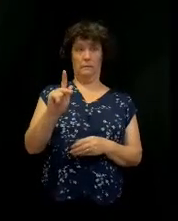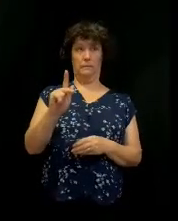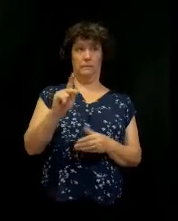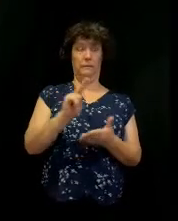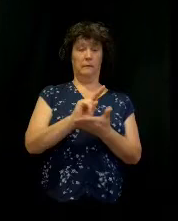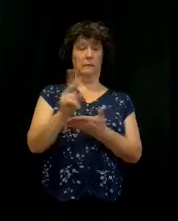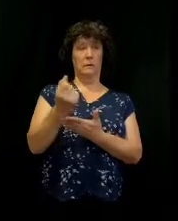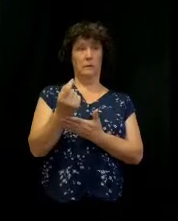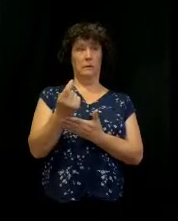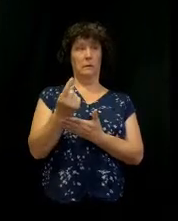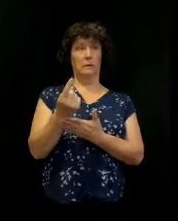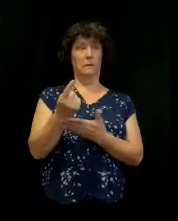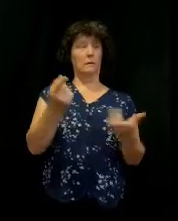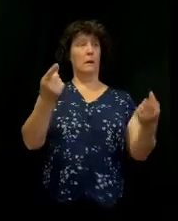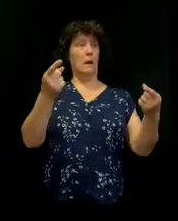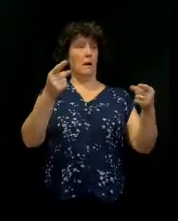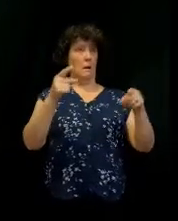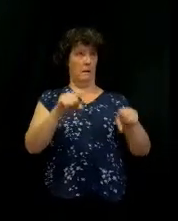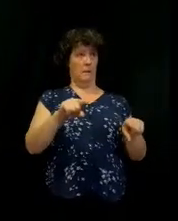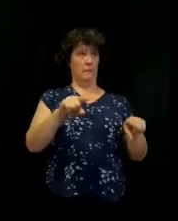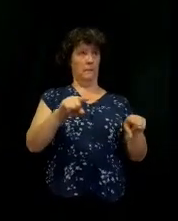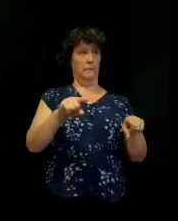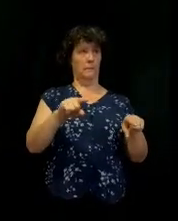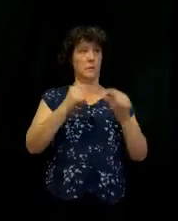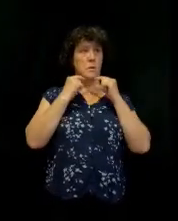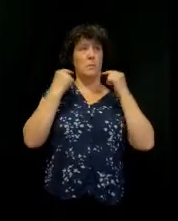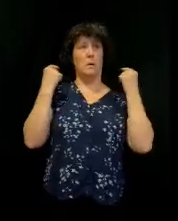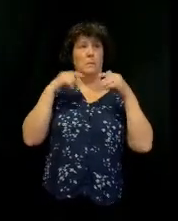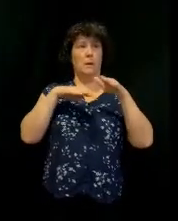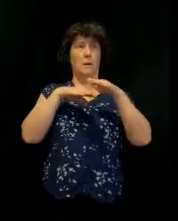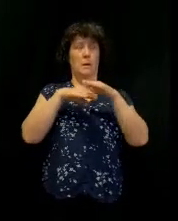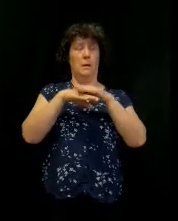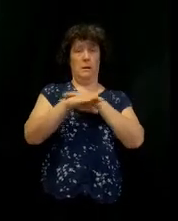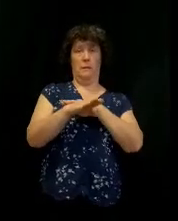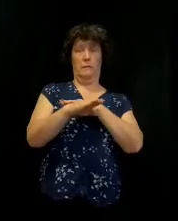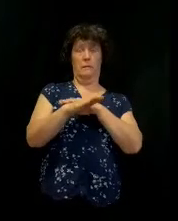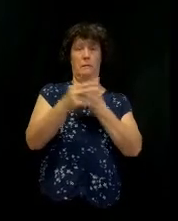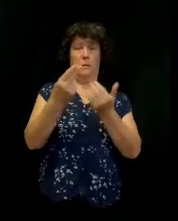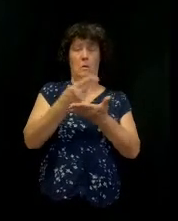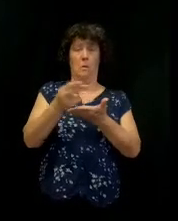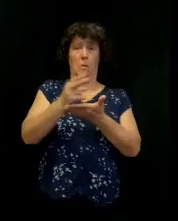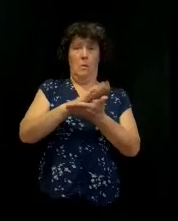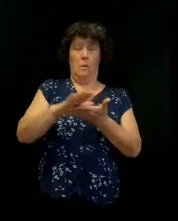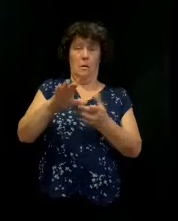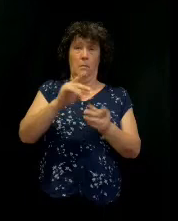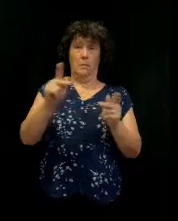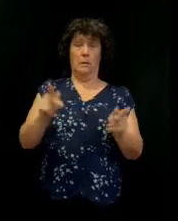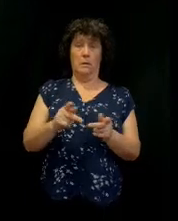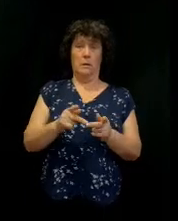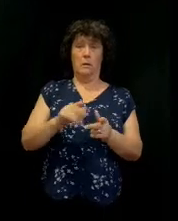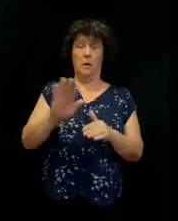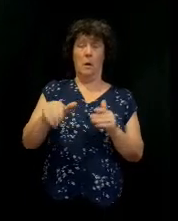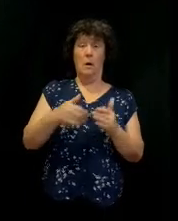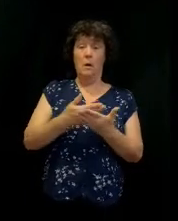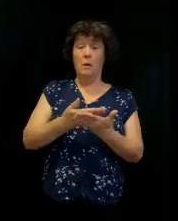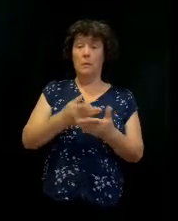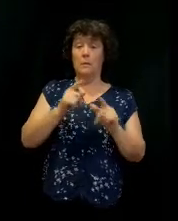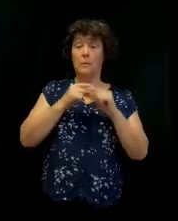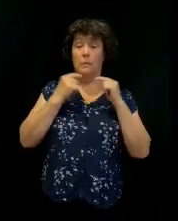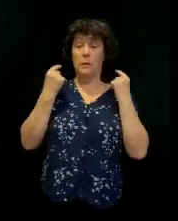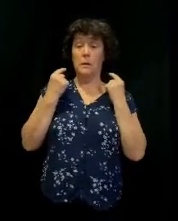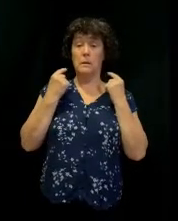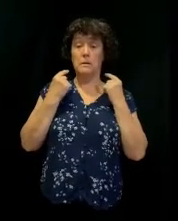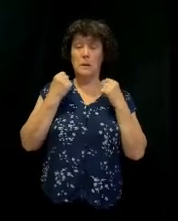in verse 11, And it came to pass, when the priests came out of the most holy place, for all the priests who were present had sanctified